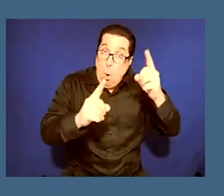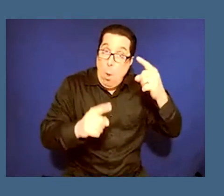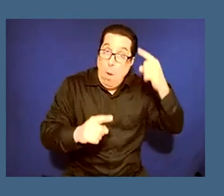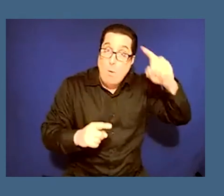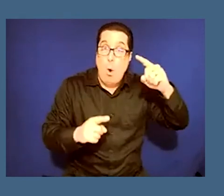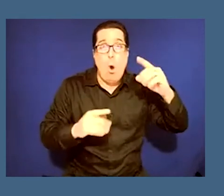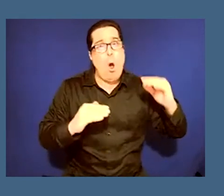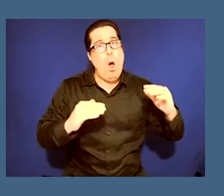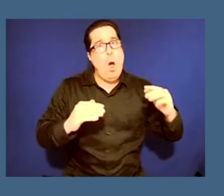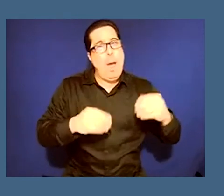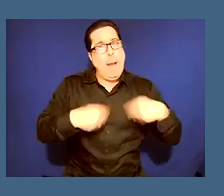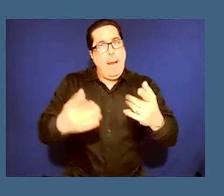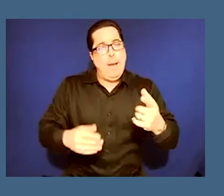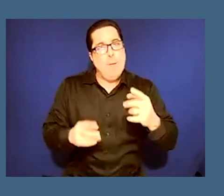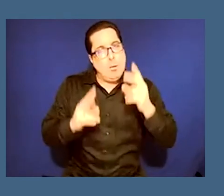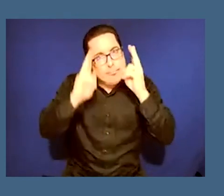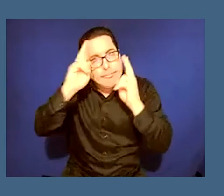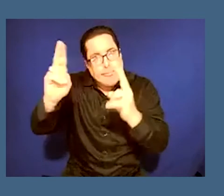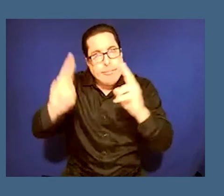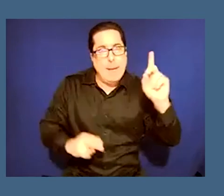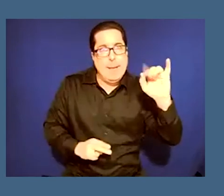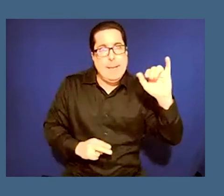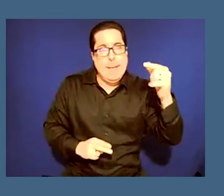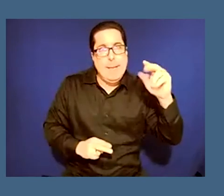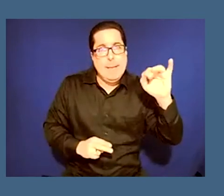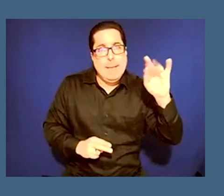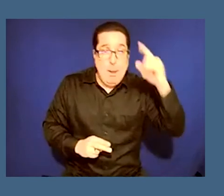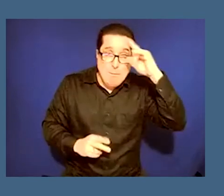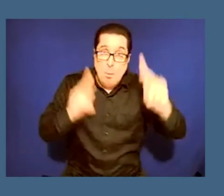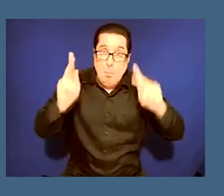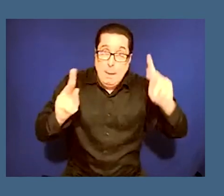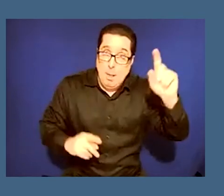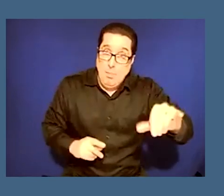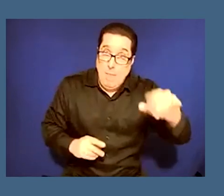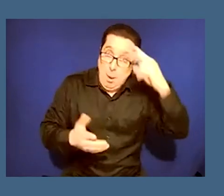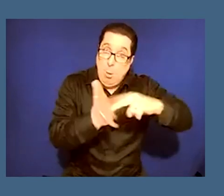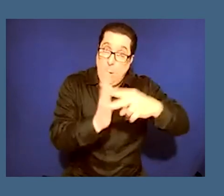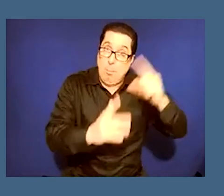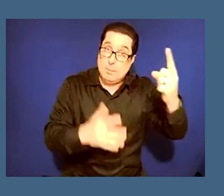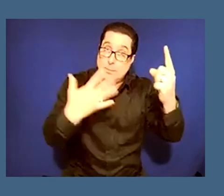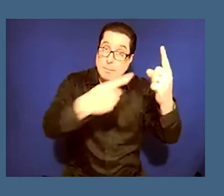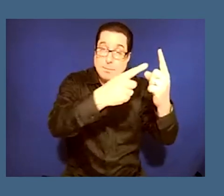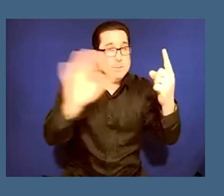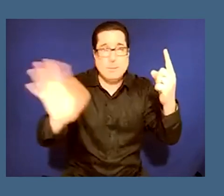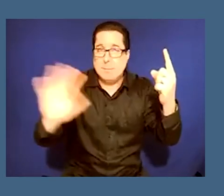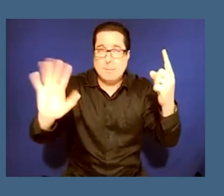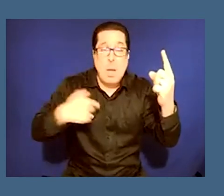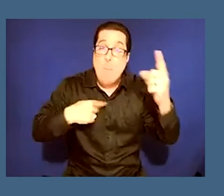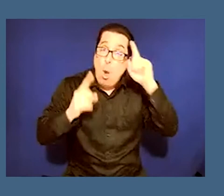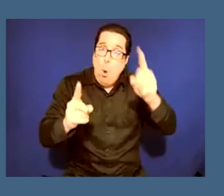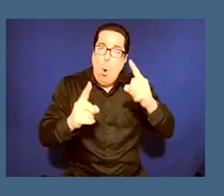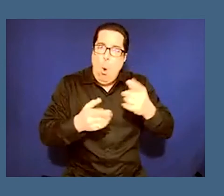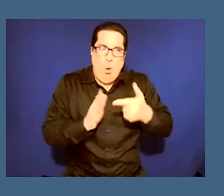back in touch with their own humanity through seeing things from all over the world um my goal that i talk about